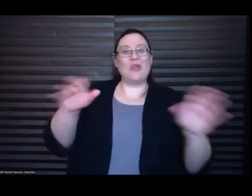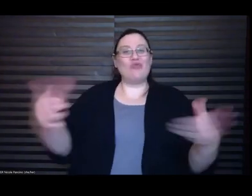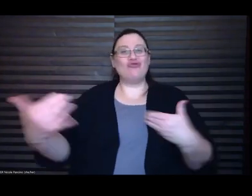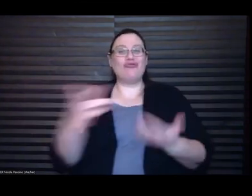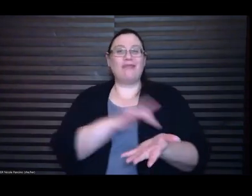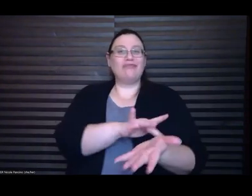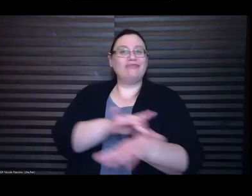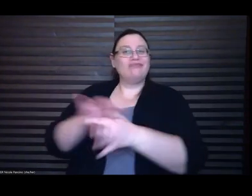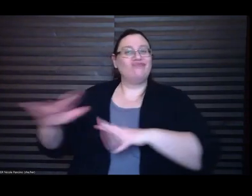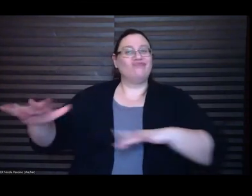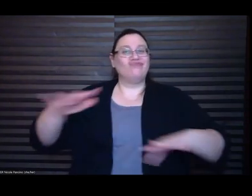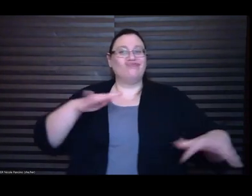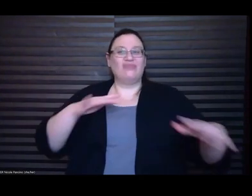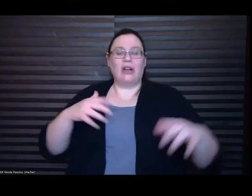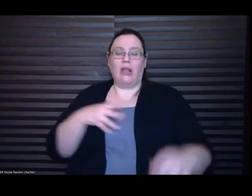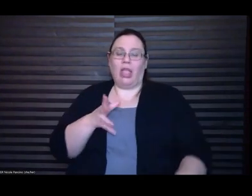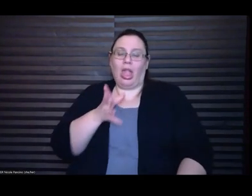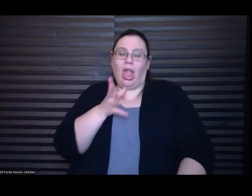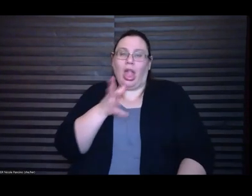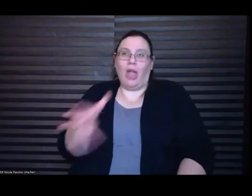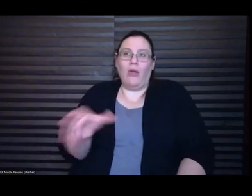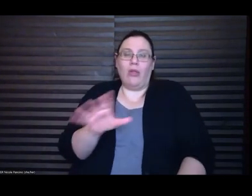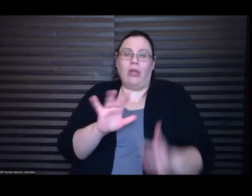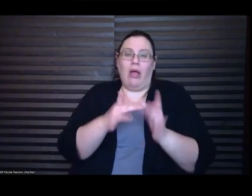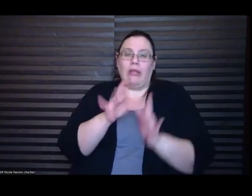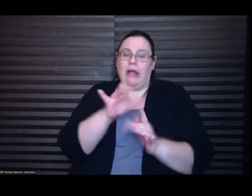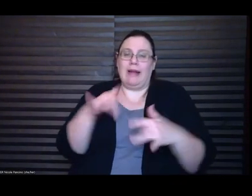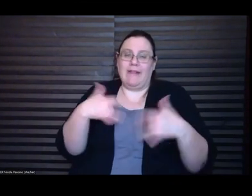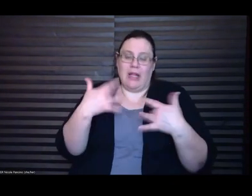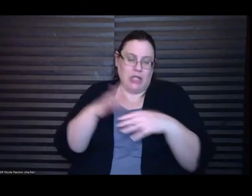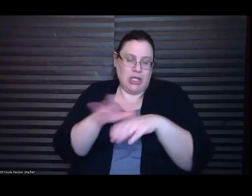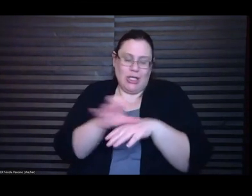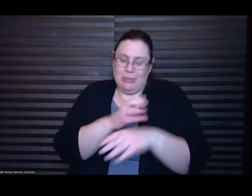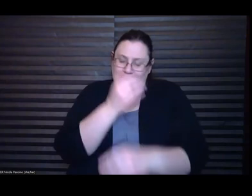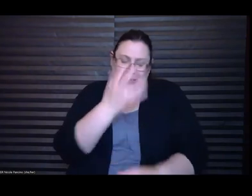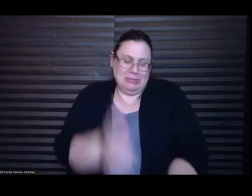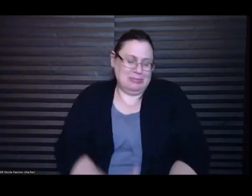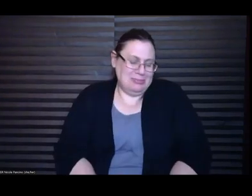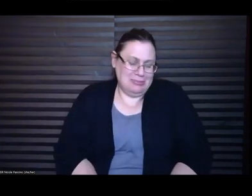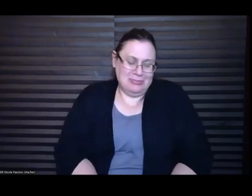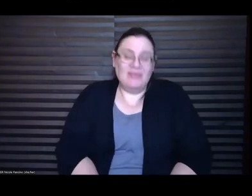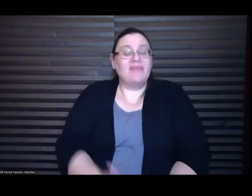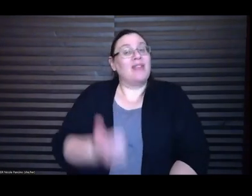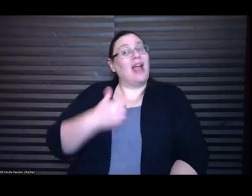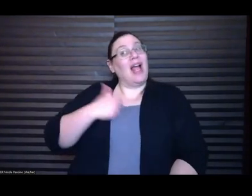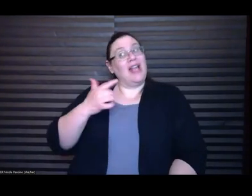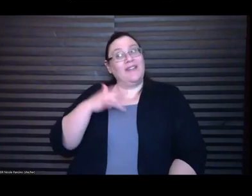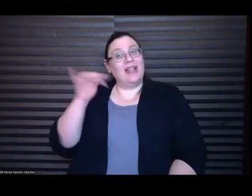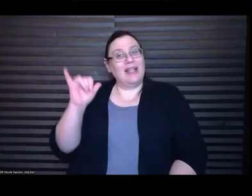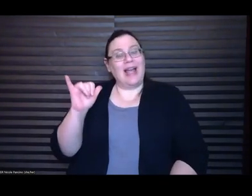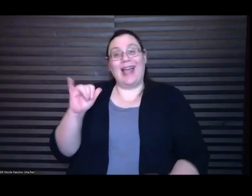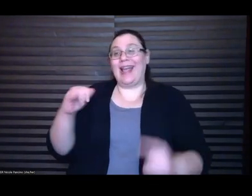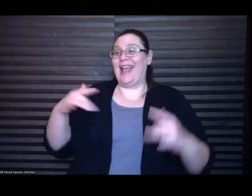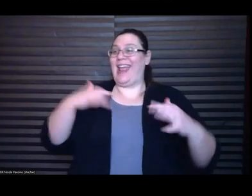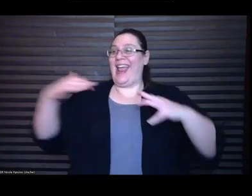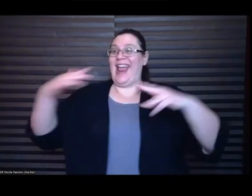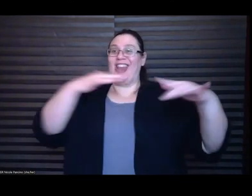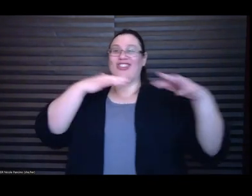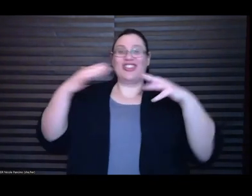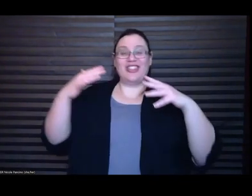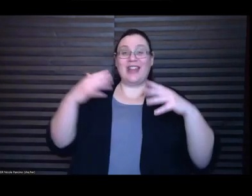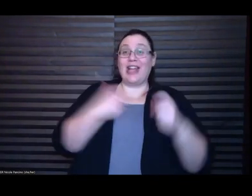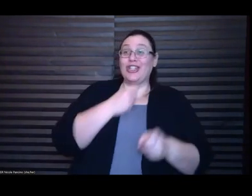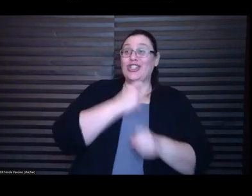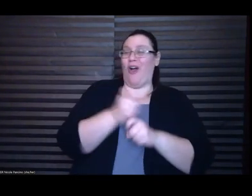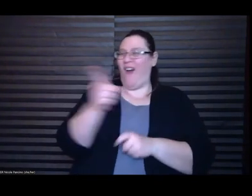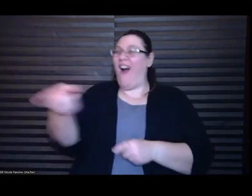a computer like because I do feel like there is that energy it's like knowing if your jokes are landing or knowing if like people are like I just feel like I've